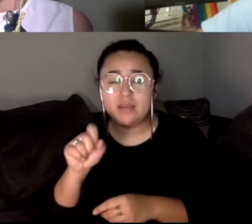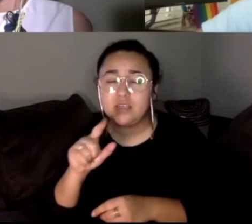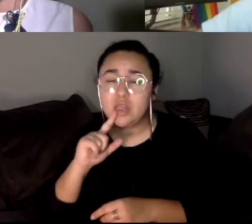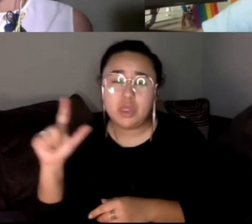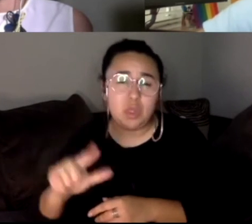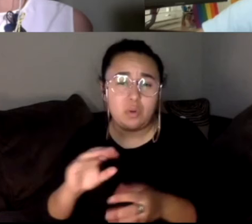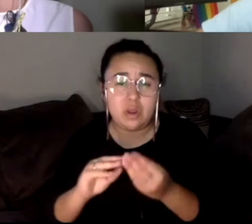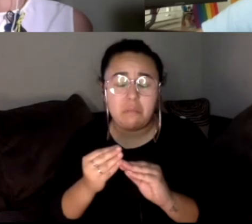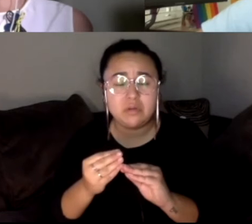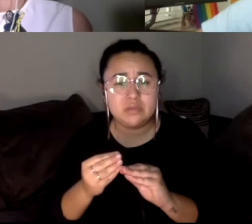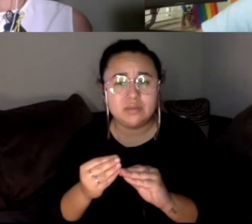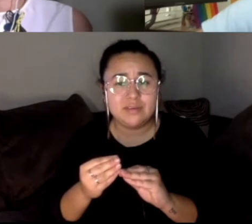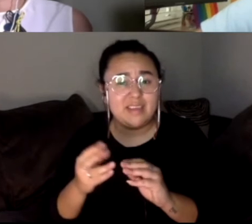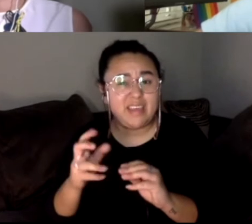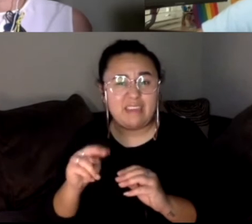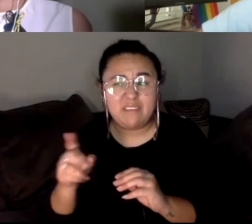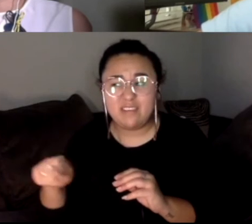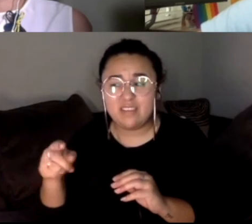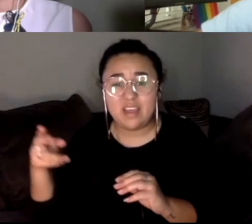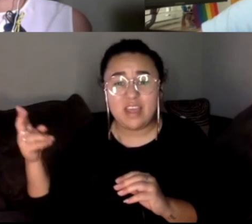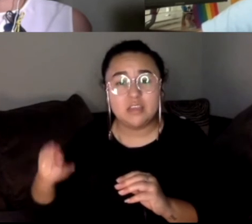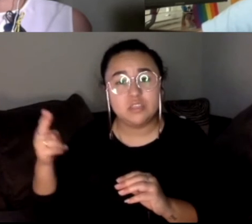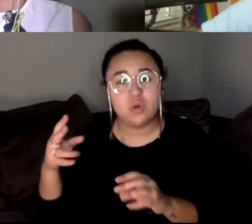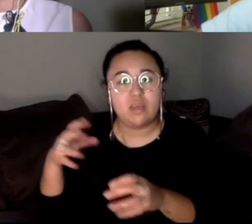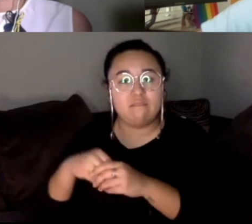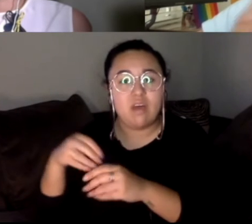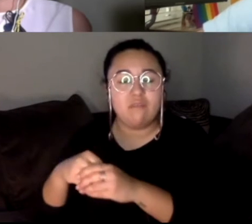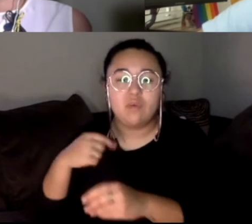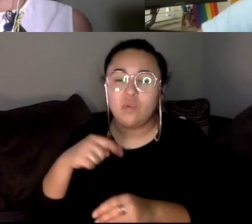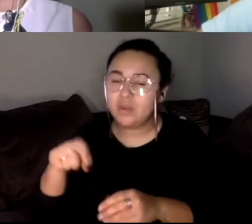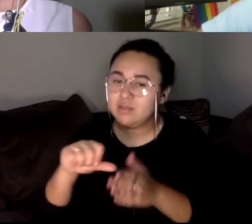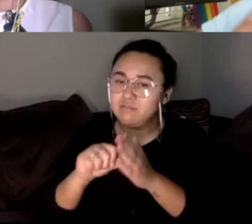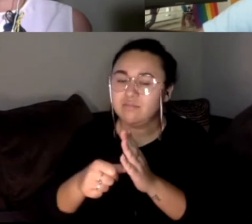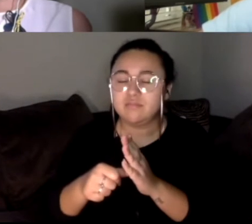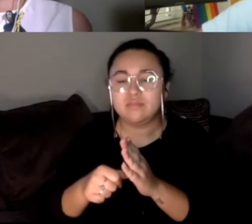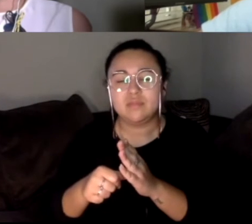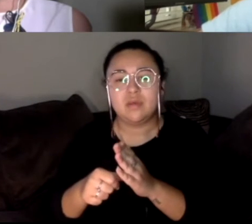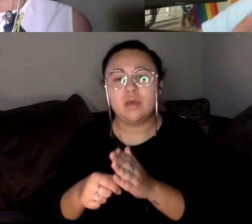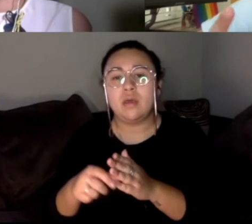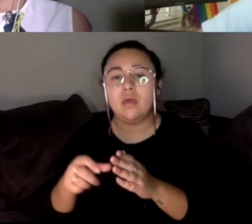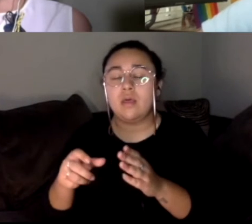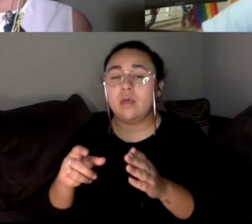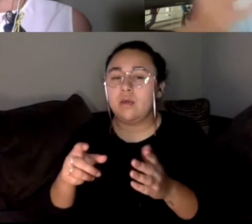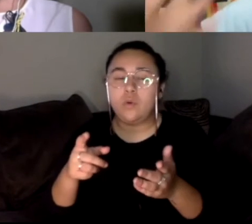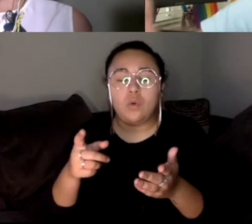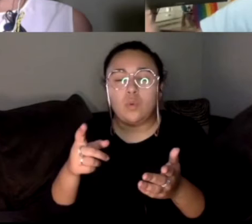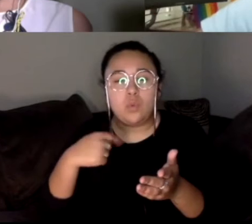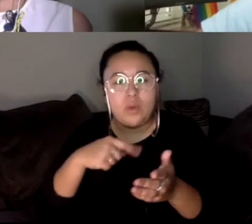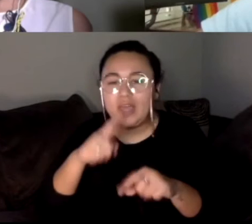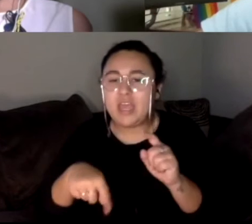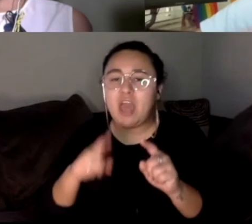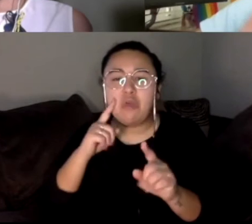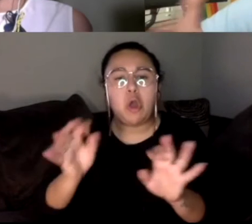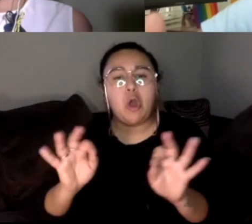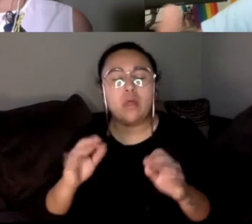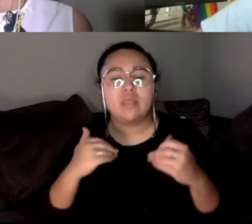engaged. So we are, we cannot understate the ability, the, the fatigue of voters, the attention of voters. And of course, like the random time